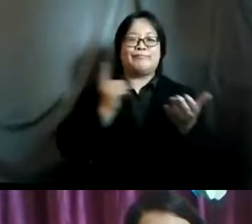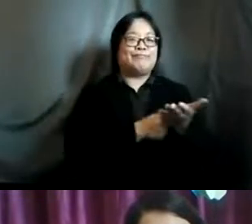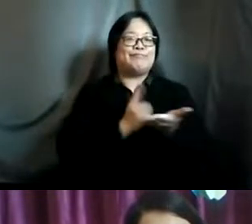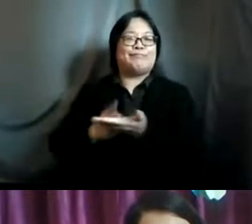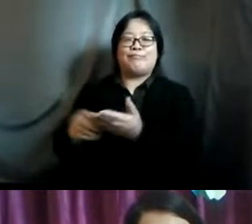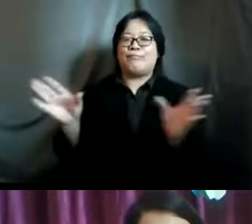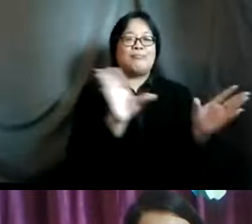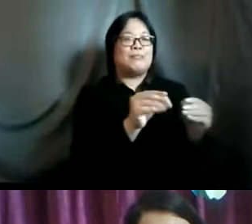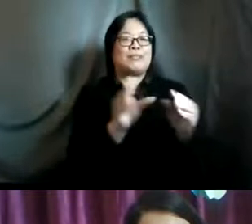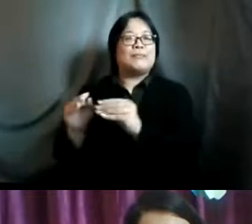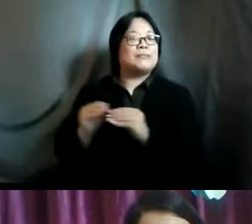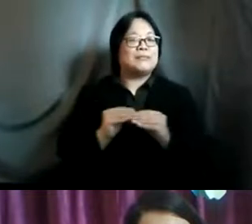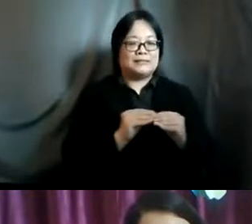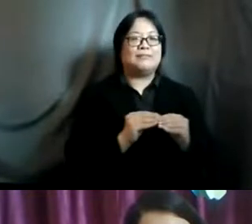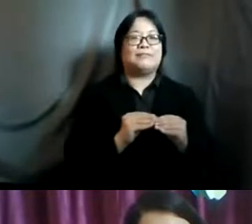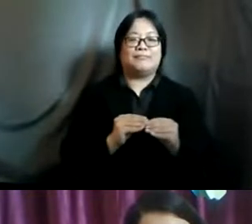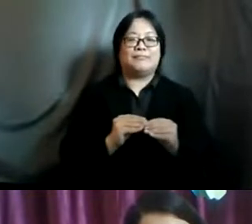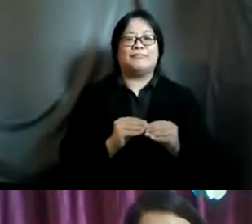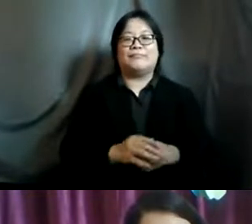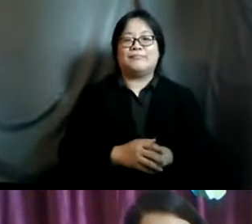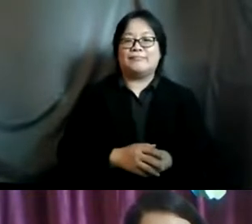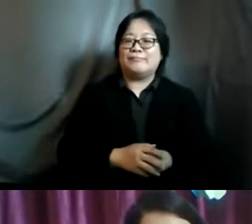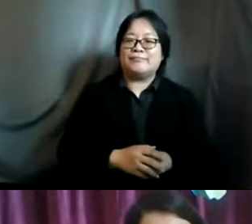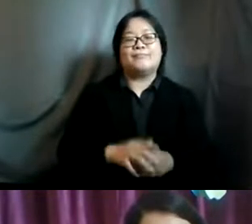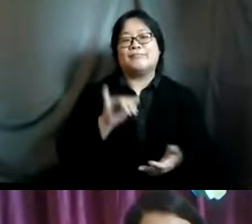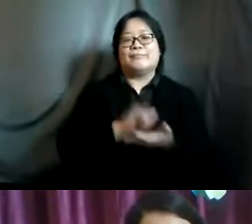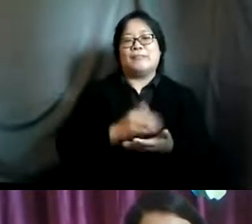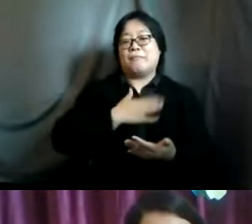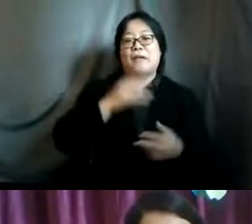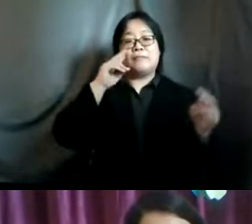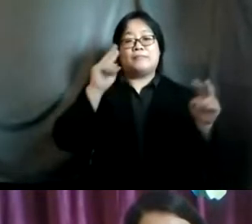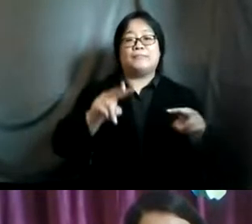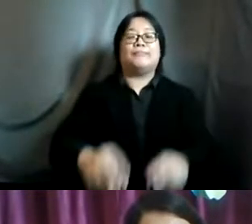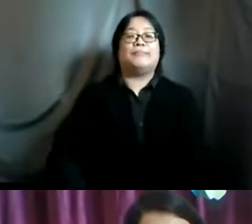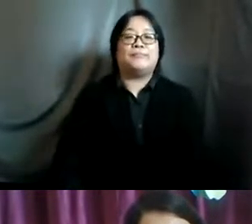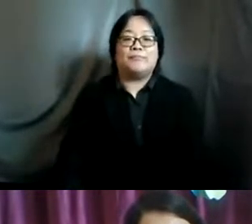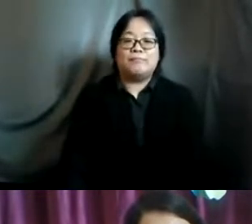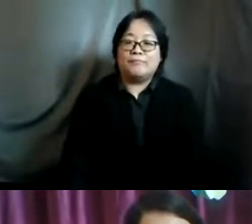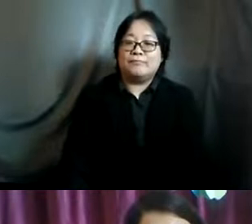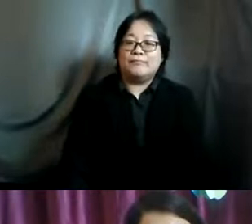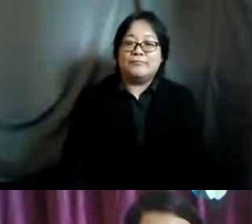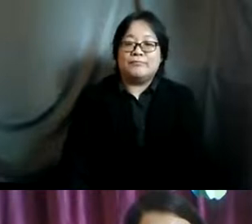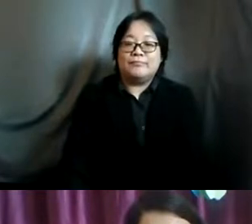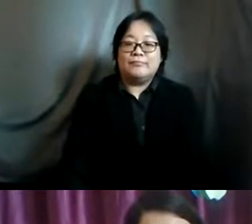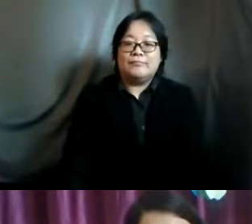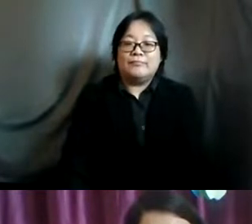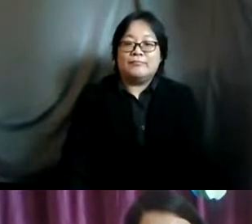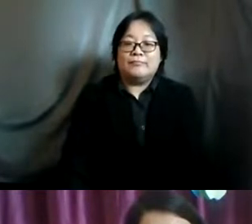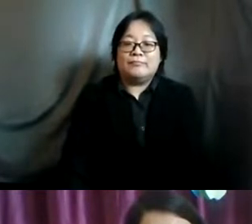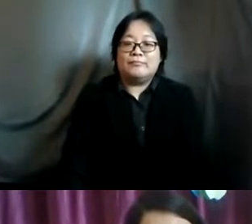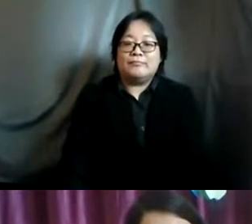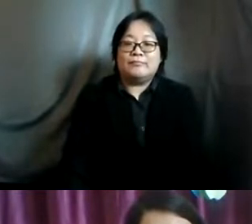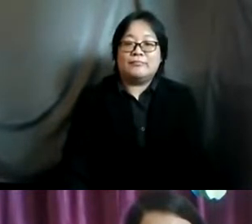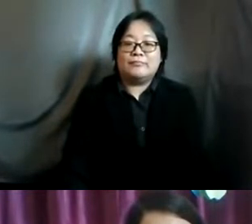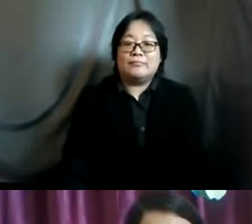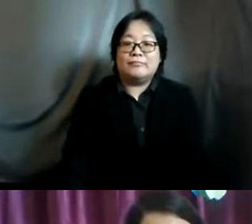take place in order for that to happen yeah that's all mine thank you thank you so